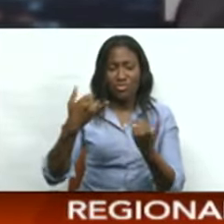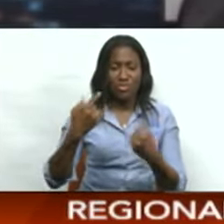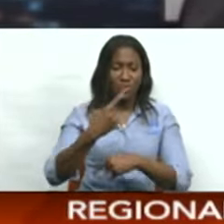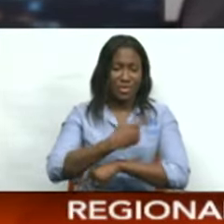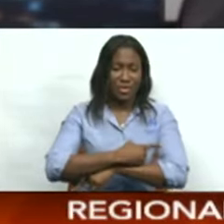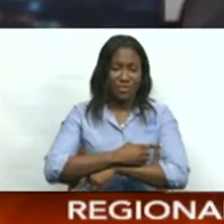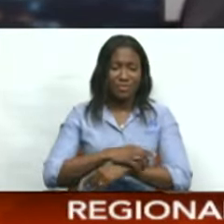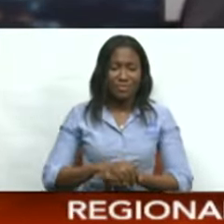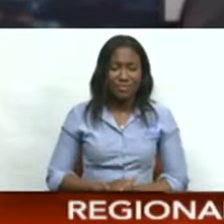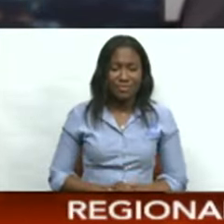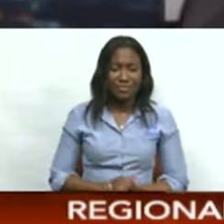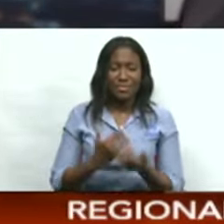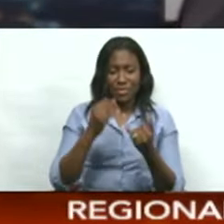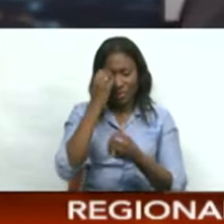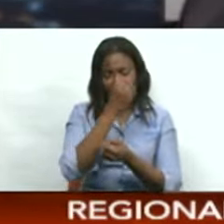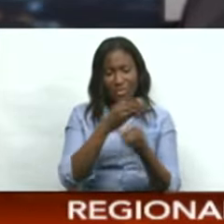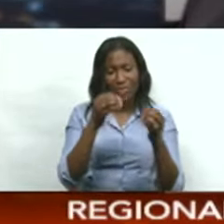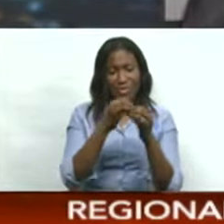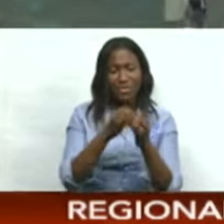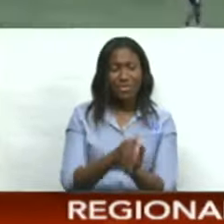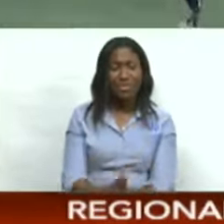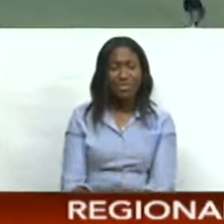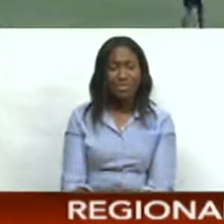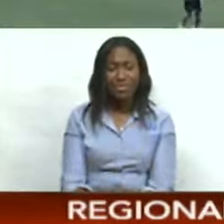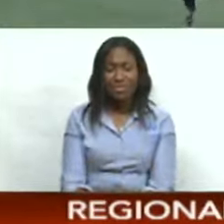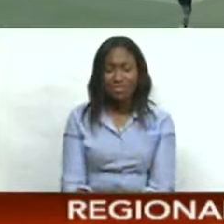Stadium today. Here's Jovan Rovello with more.